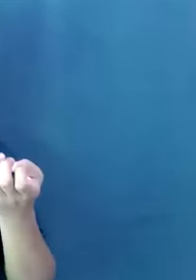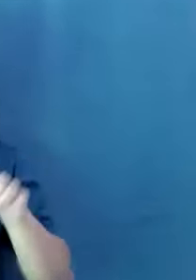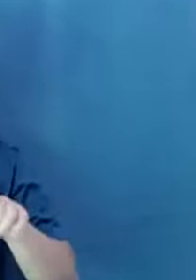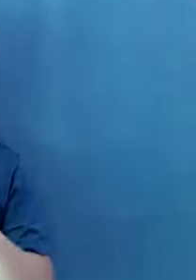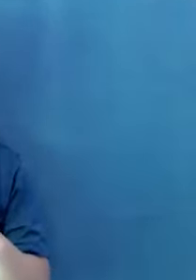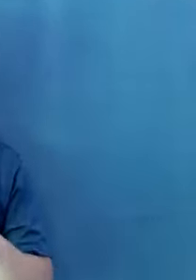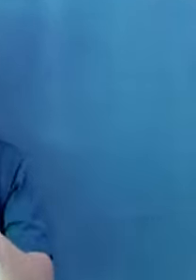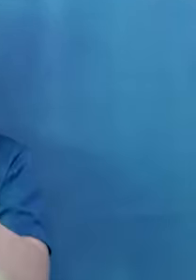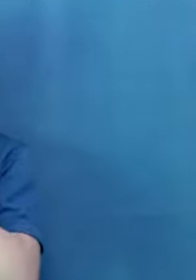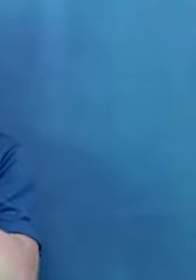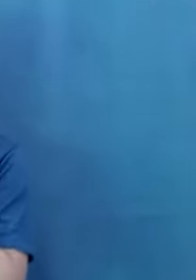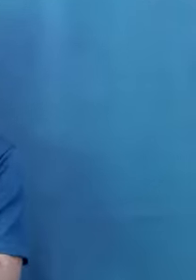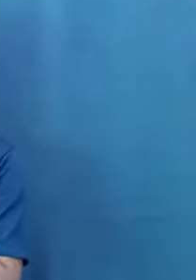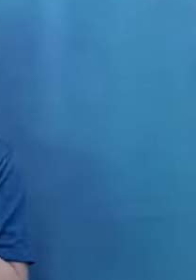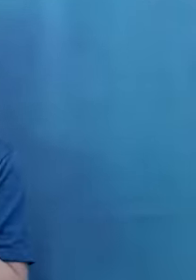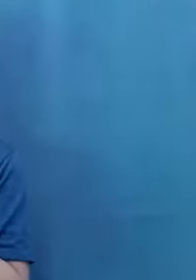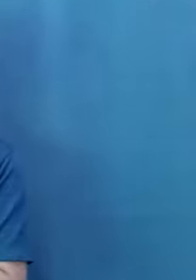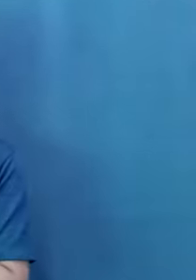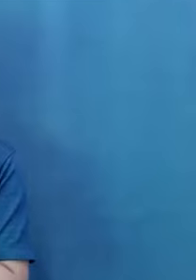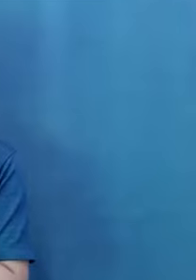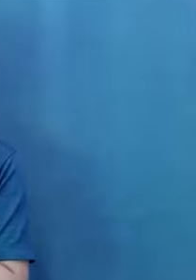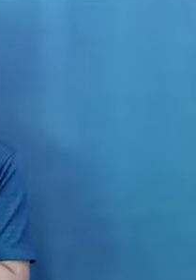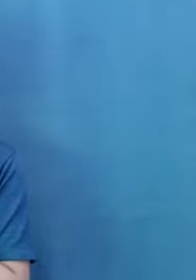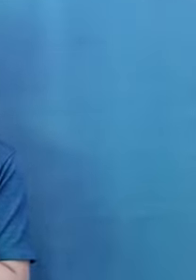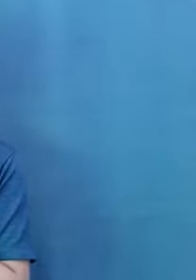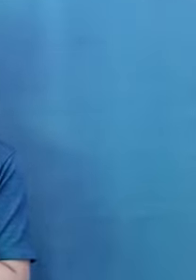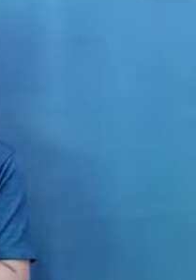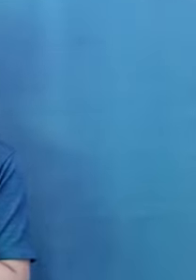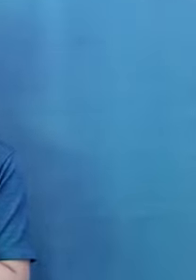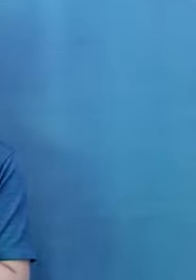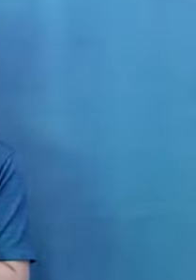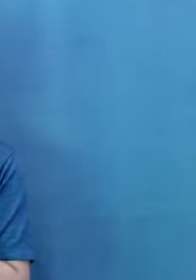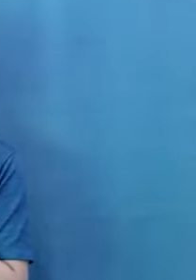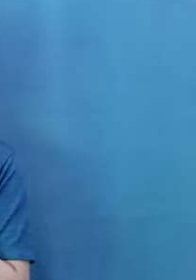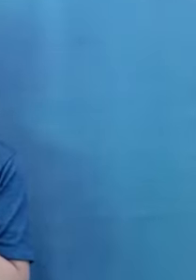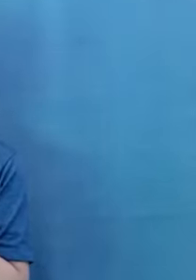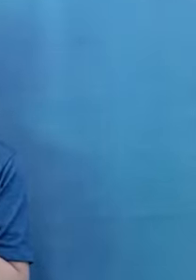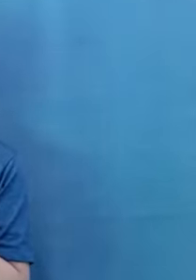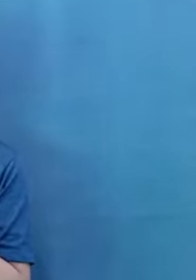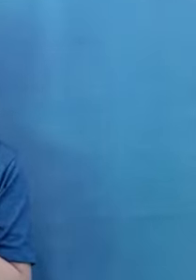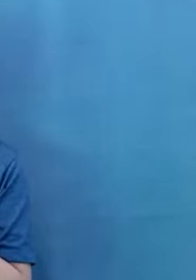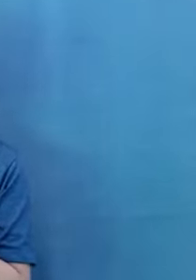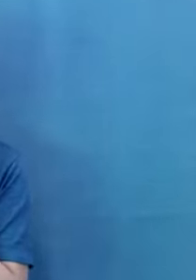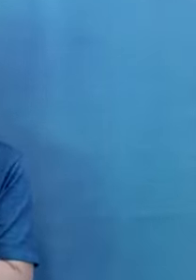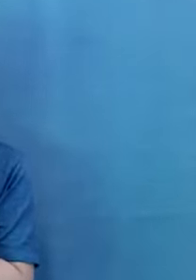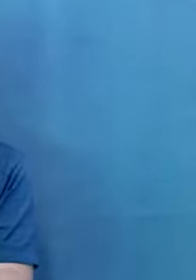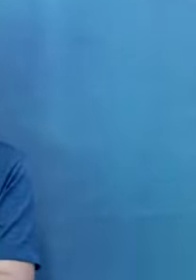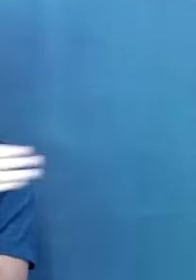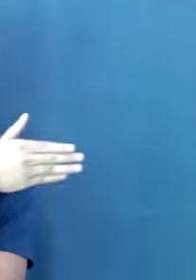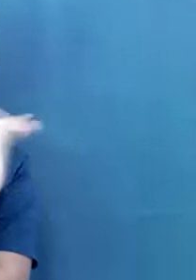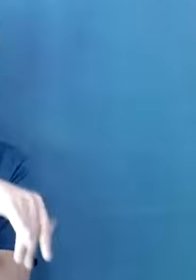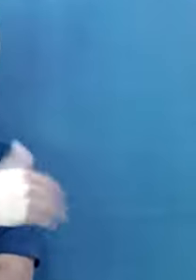is accessibility, it's like there's already, you know, you have organized for a closed